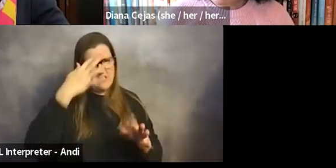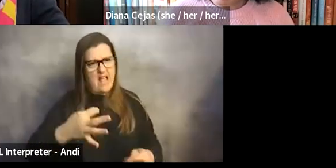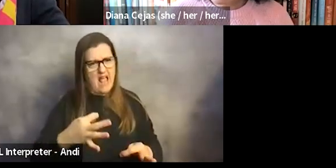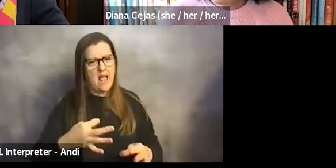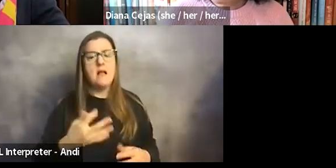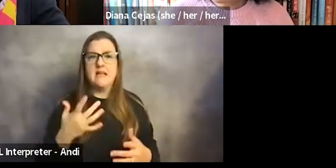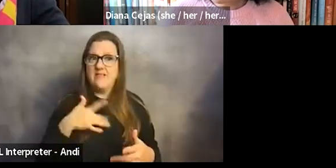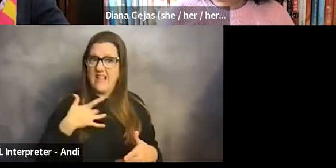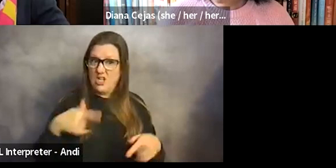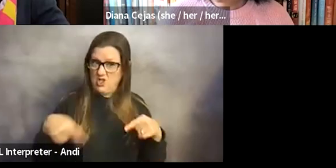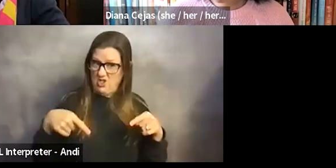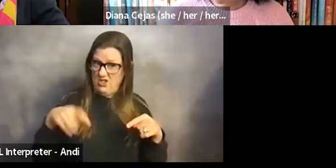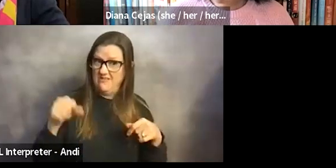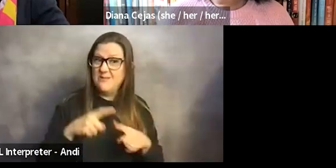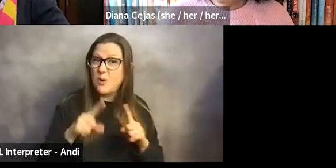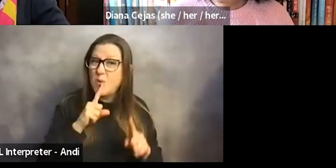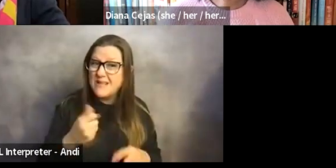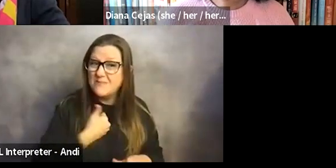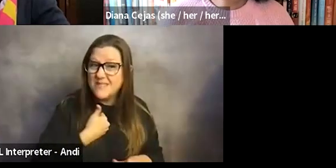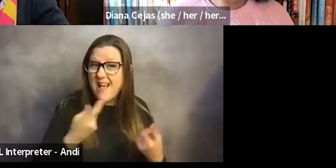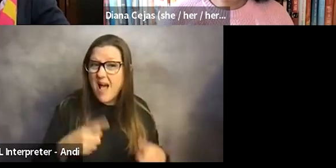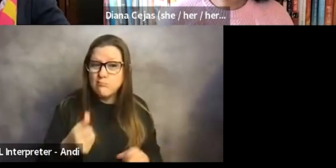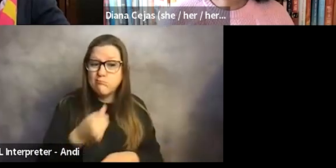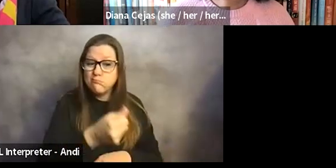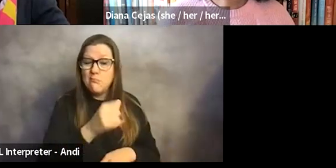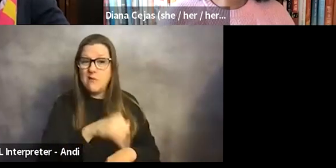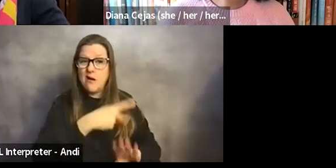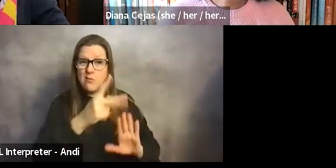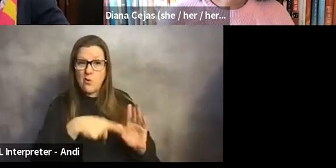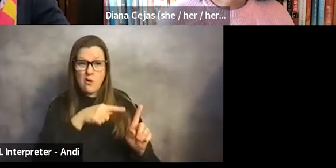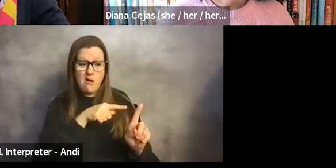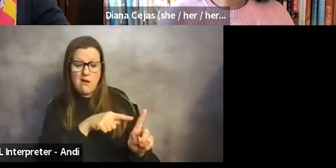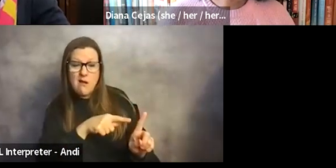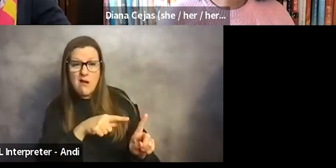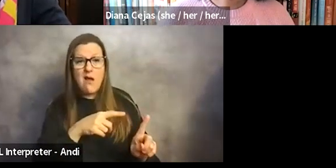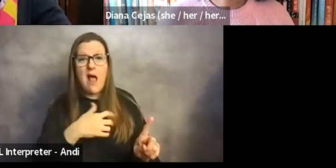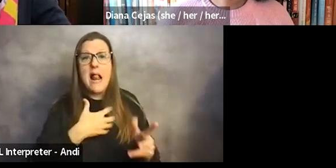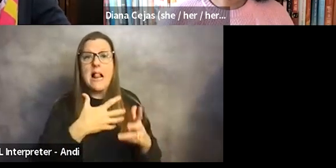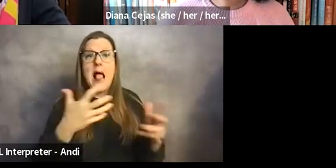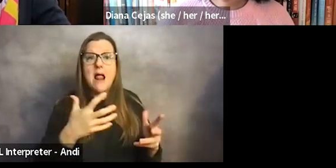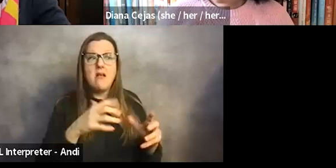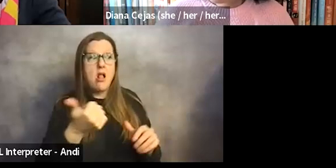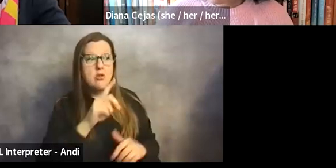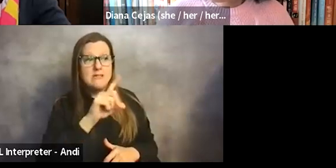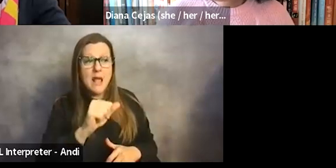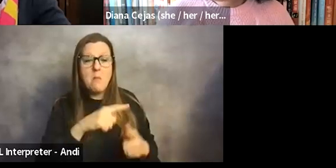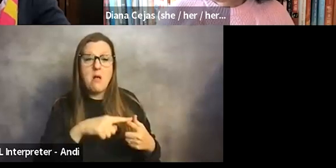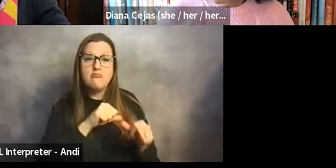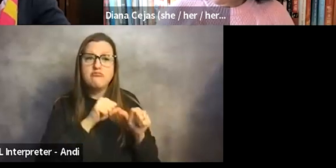for me, I think I ended up in a program that just so happened to have a lot of disabled and chronically ill